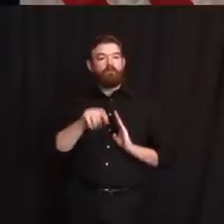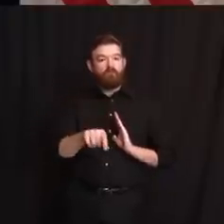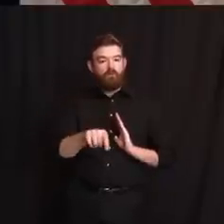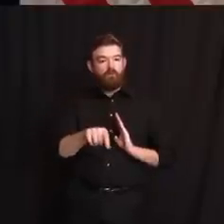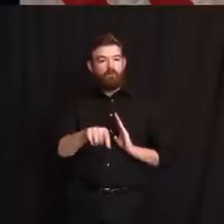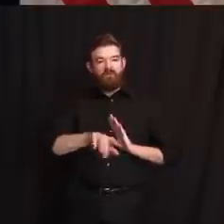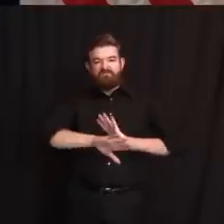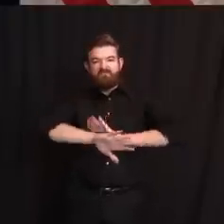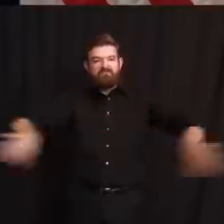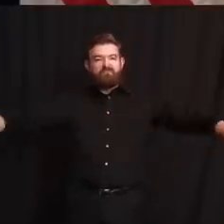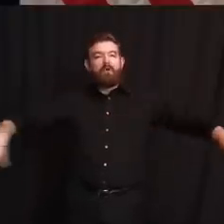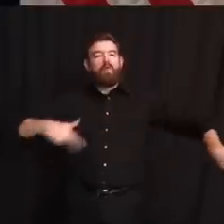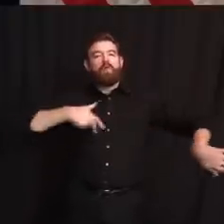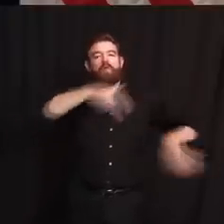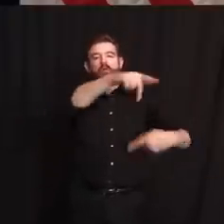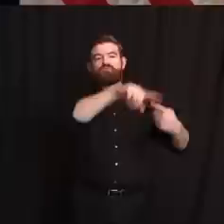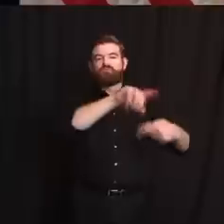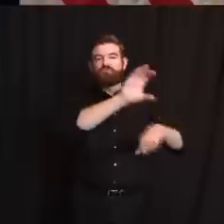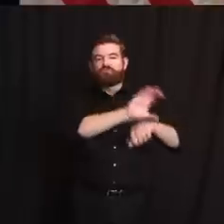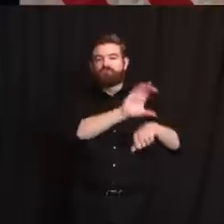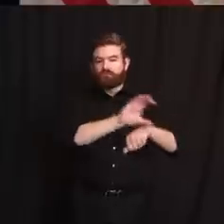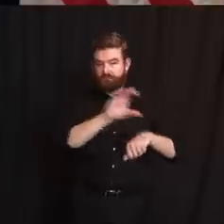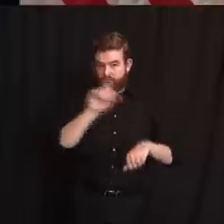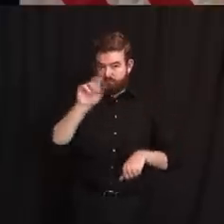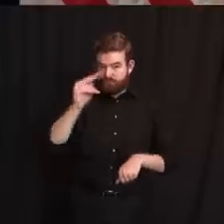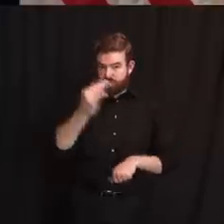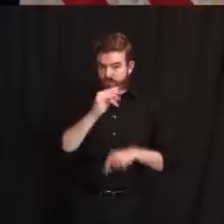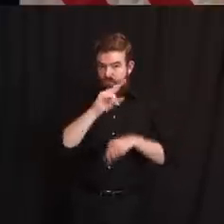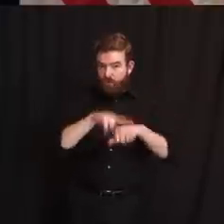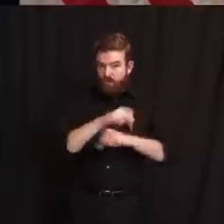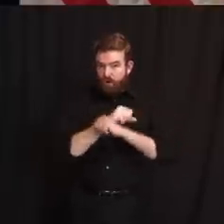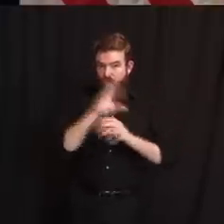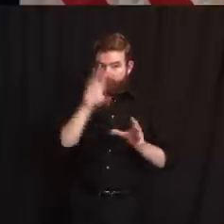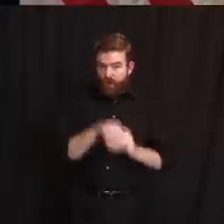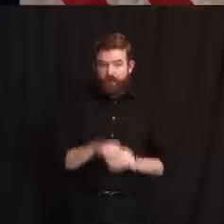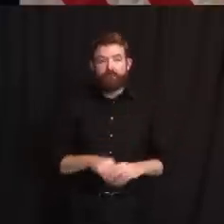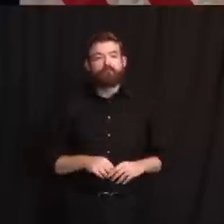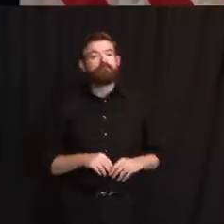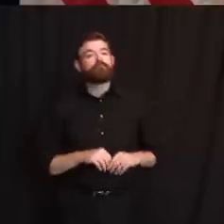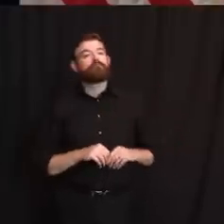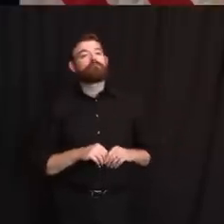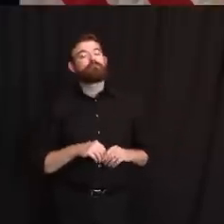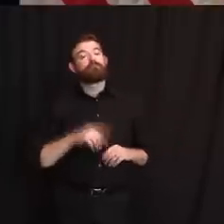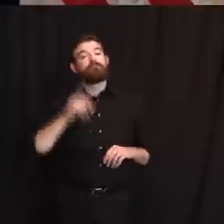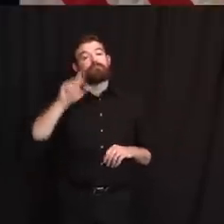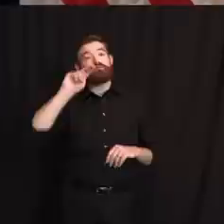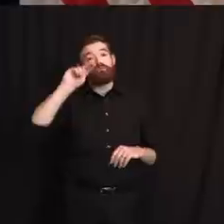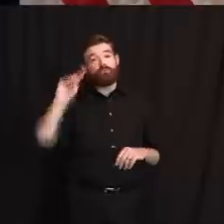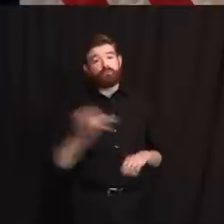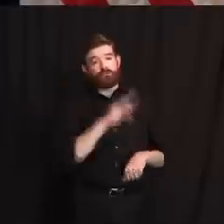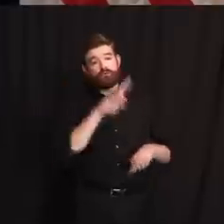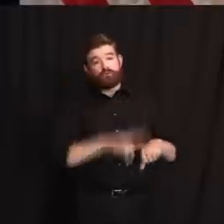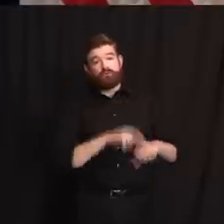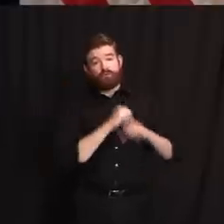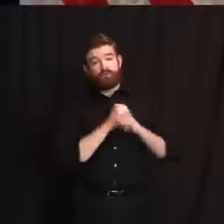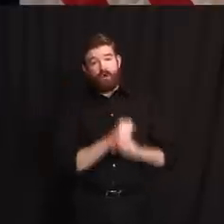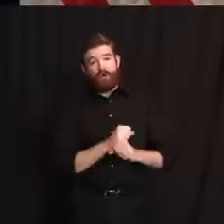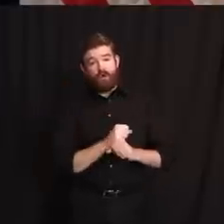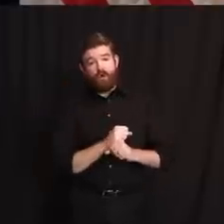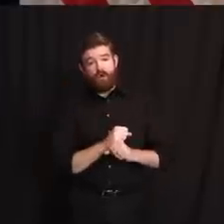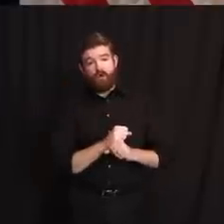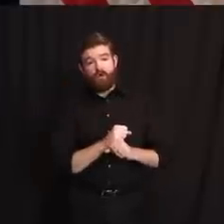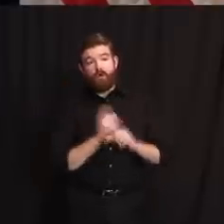Yeah, on the former, I can say with almost certainty that they were not involved. They're not, they're not going down there for police action. This was a request that was made,